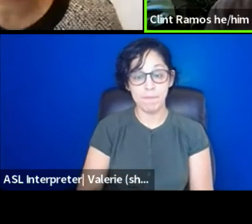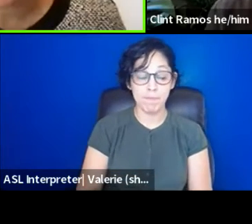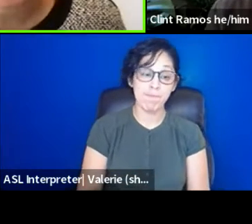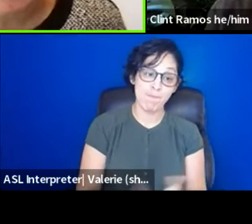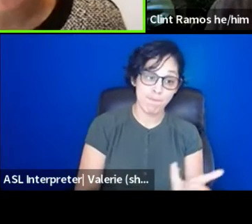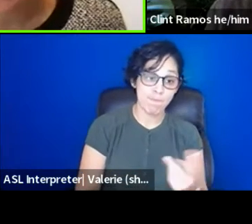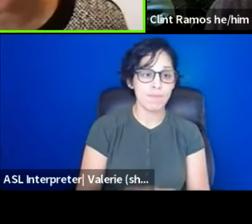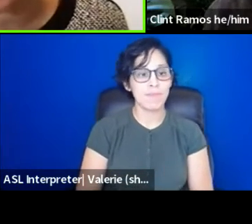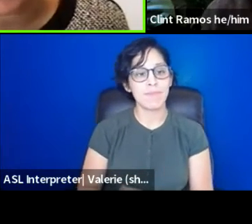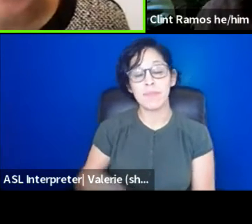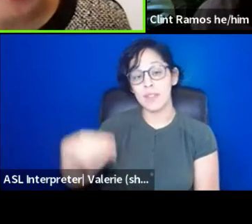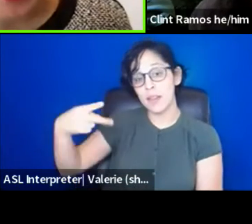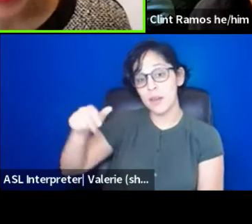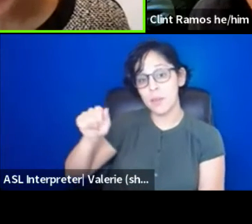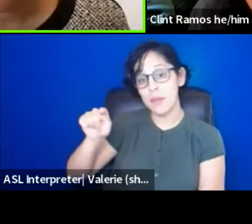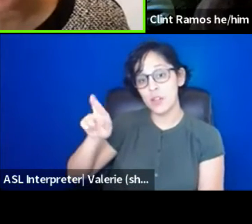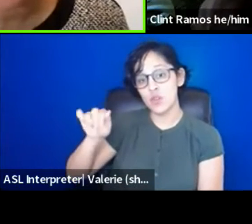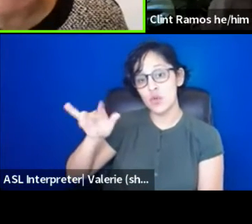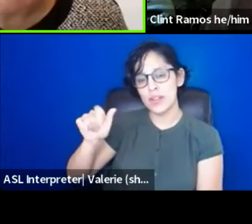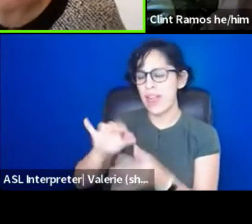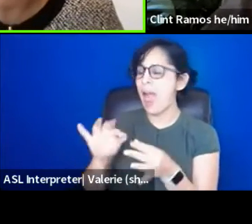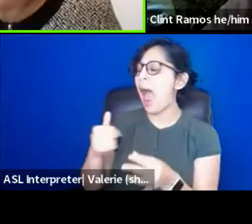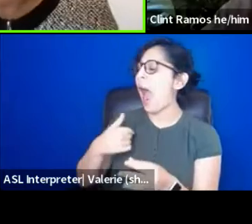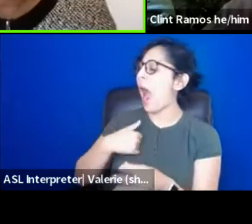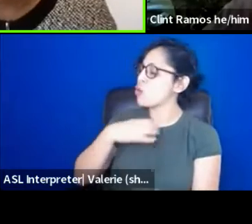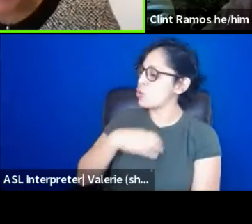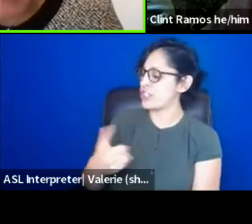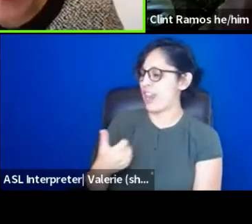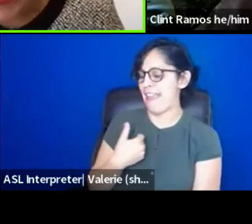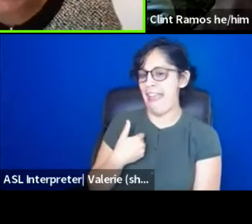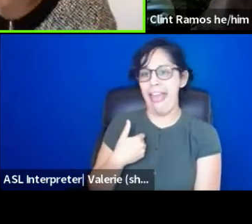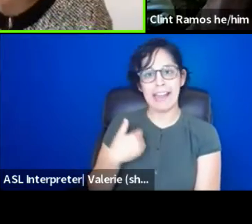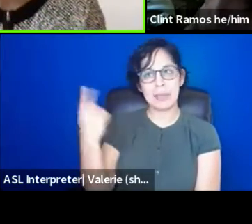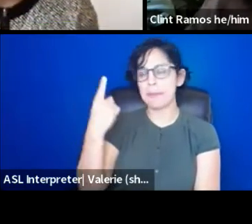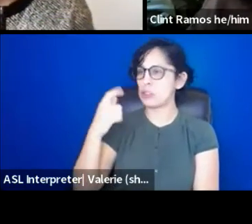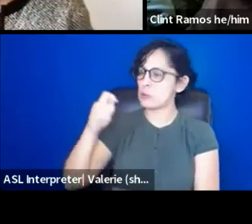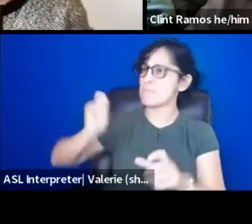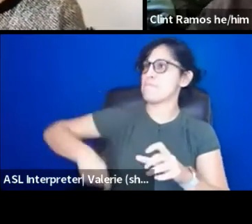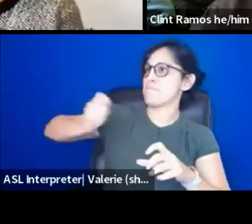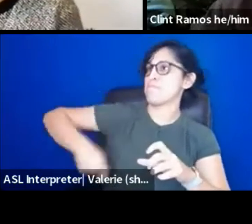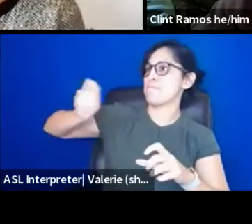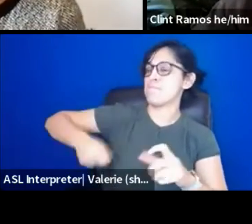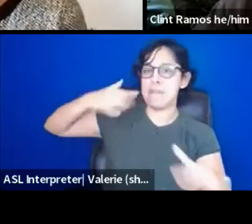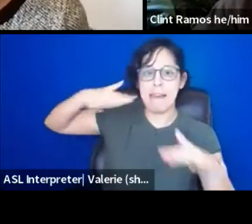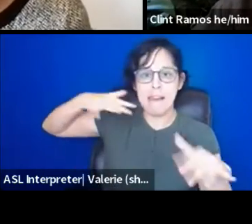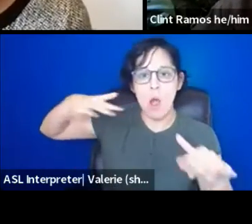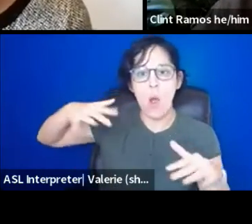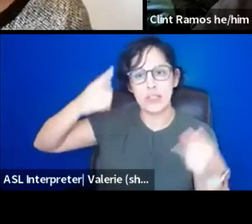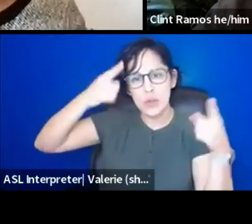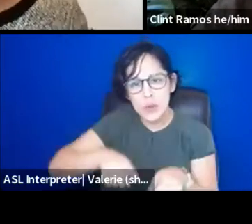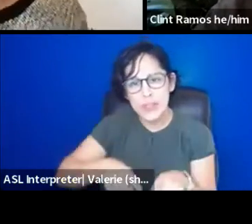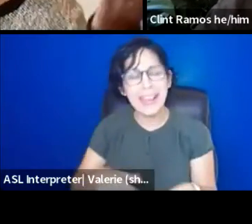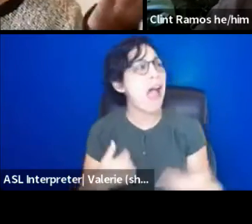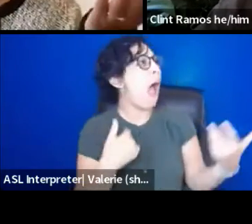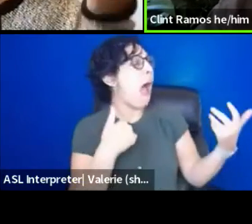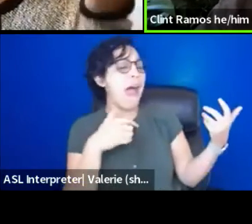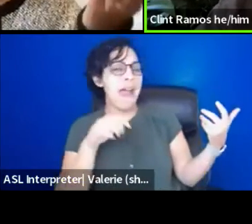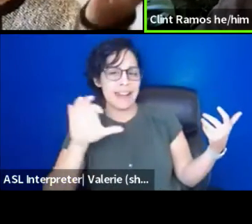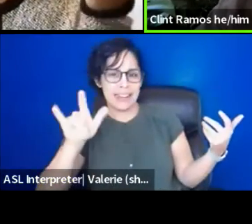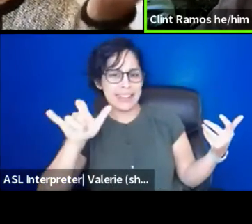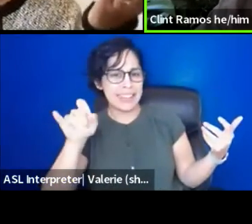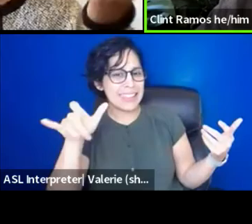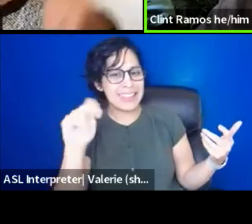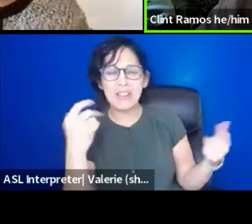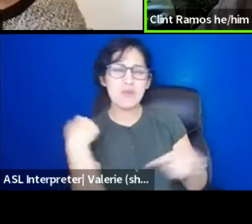I wish I had a tambourine. I wish I had a tambourine. I'm just saying, we've been saying